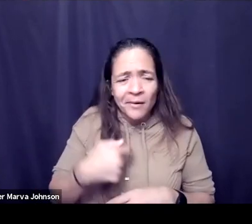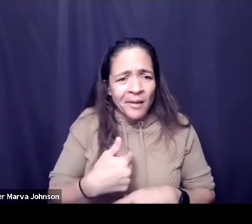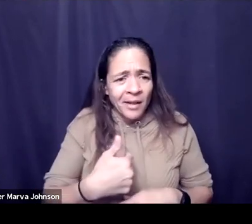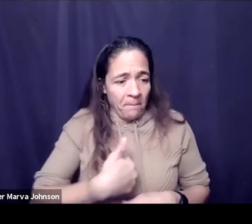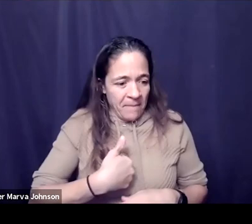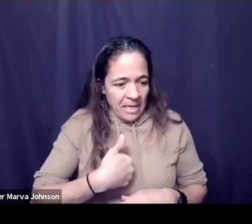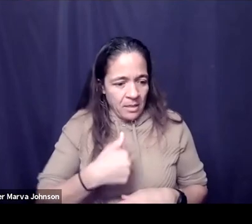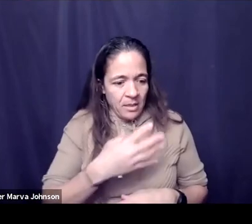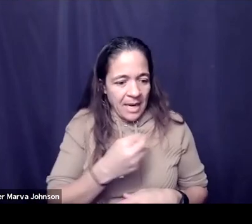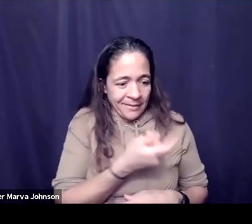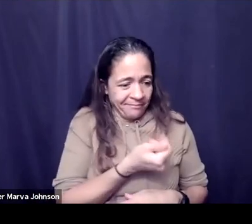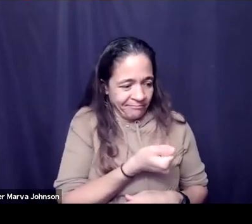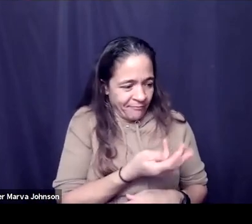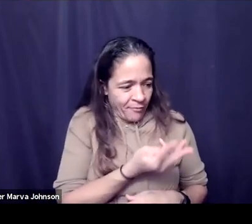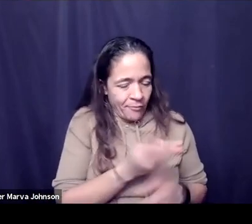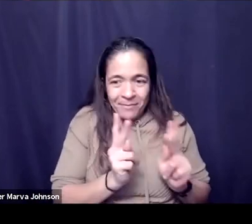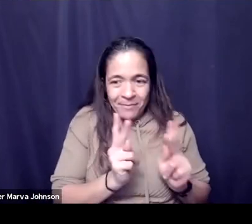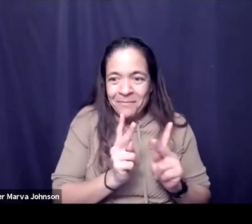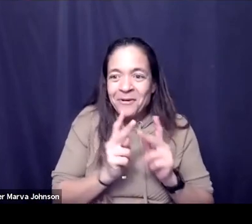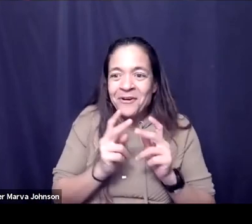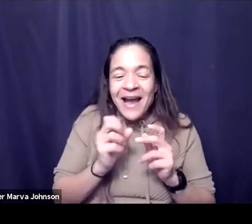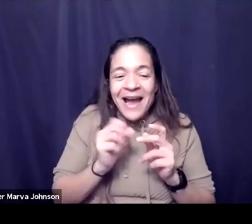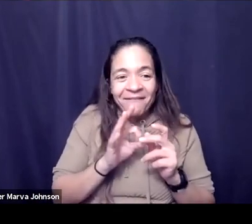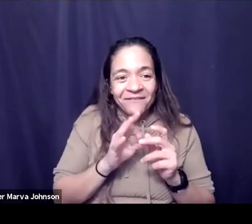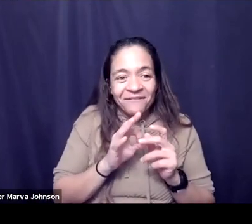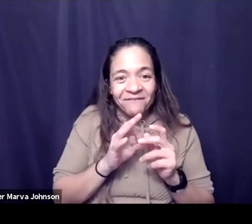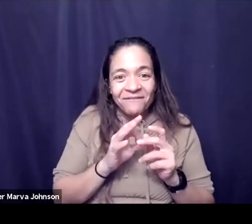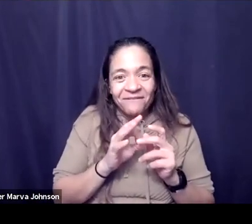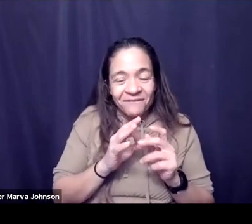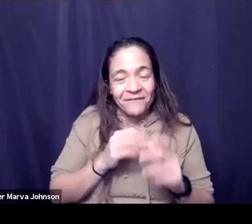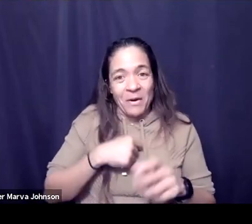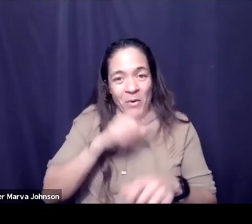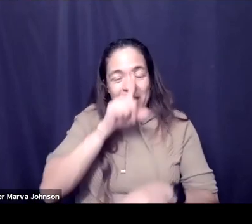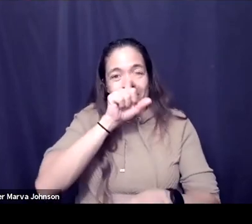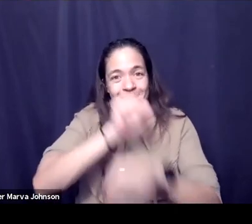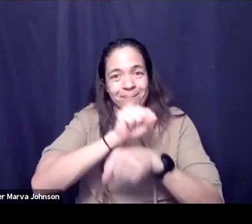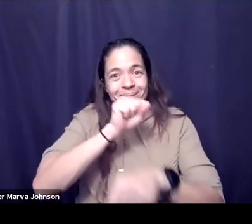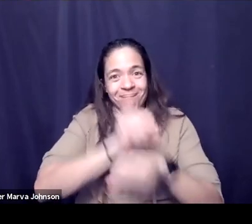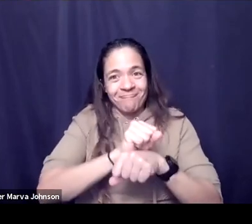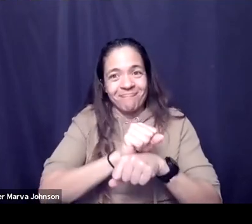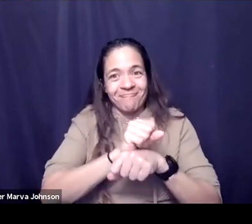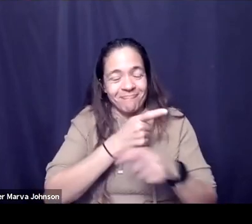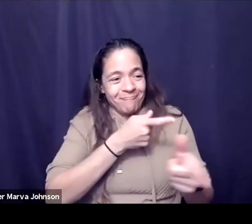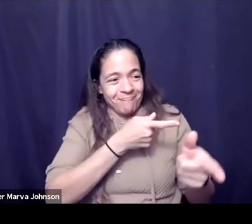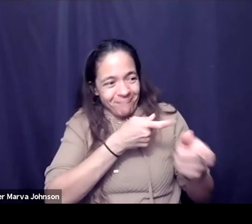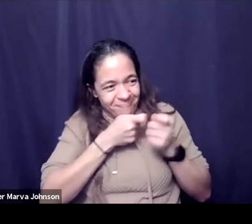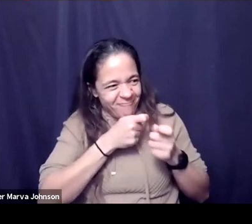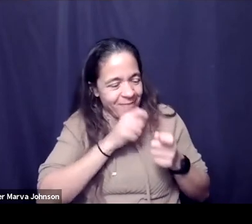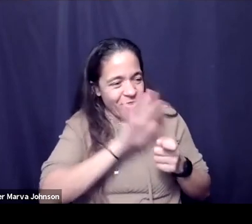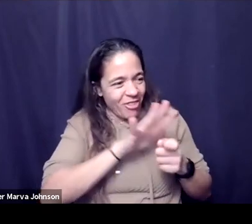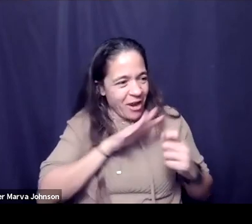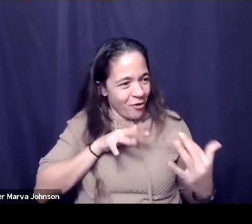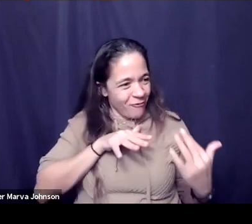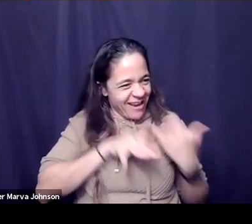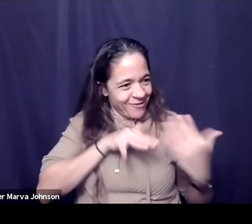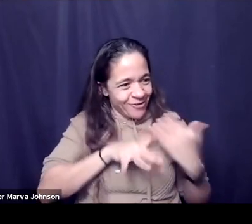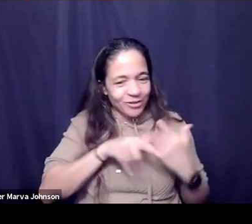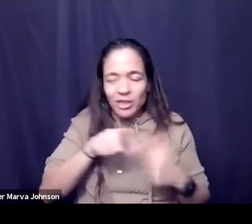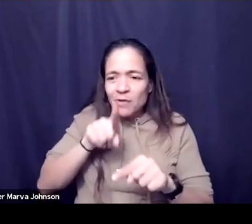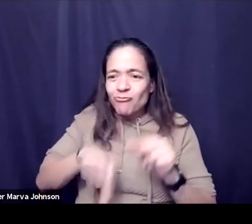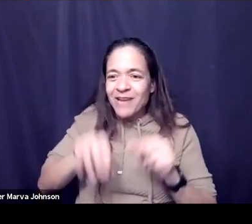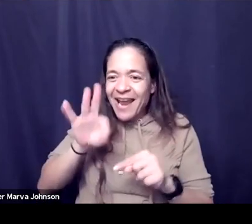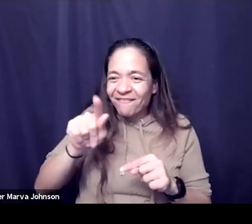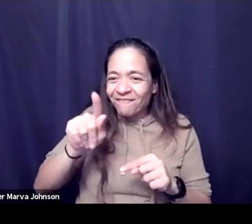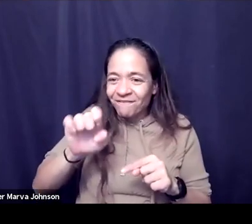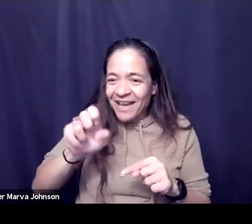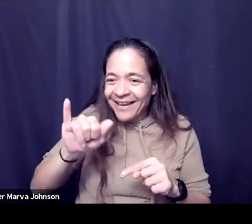built how much is possible when you really channel people's like energy so you can't fake the funk like i couldn't